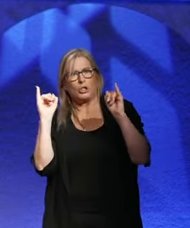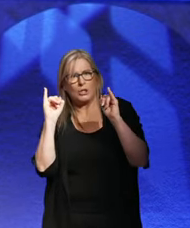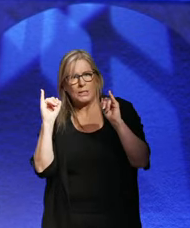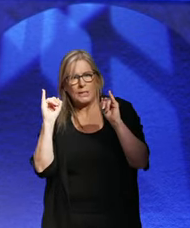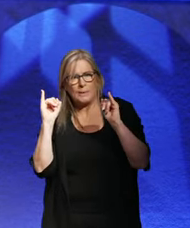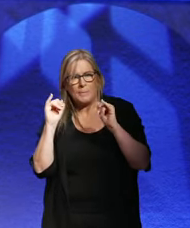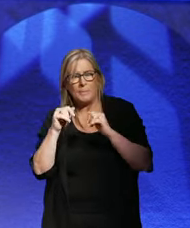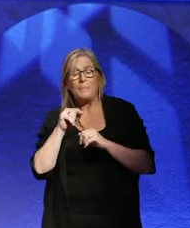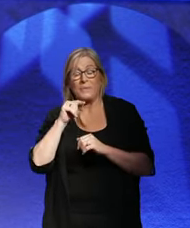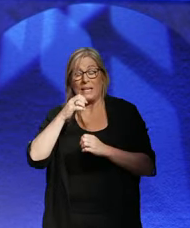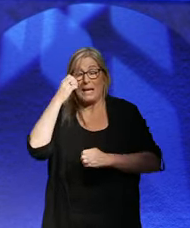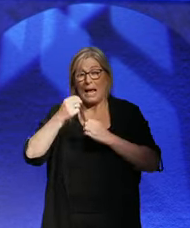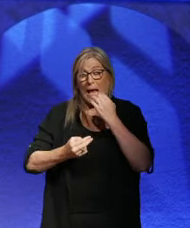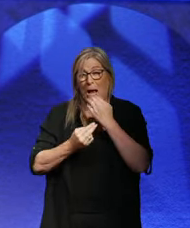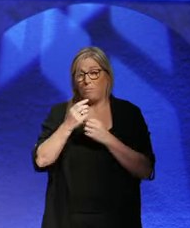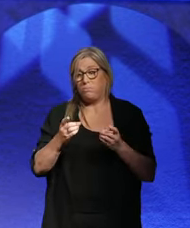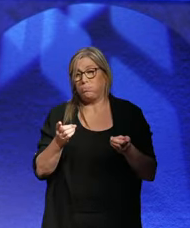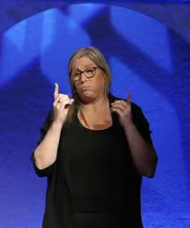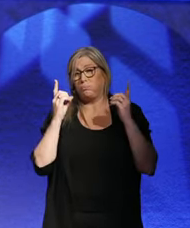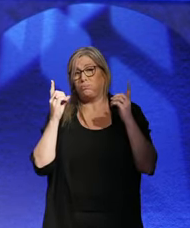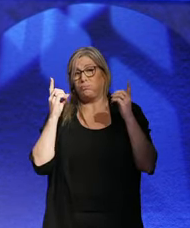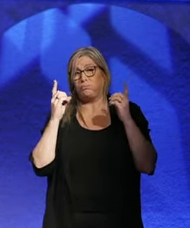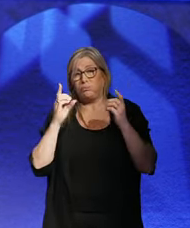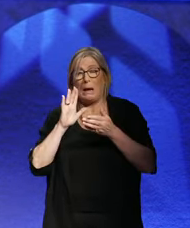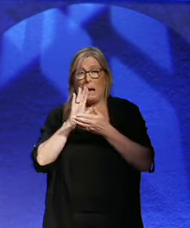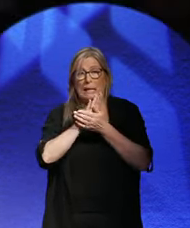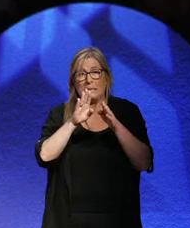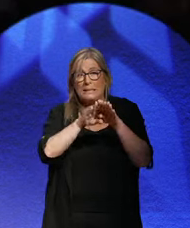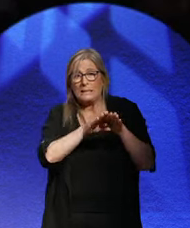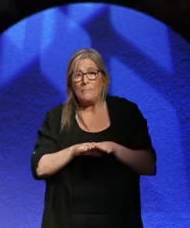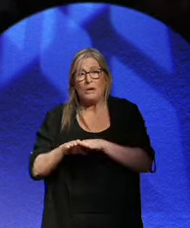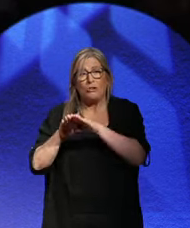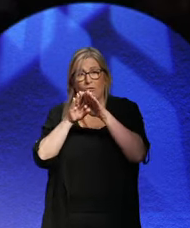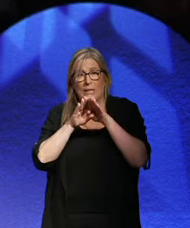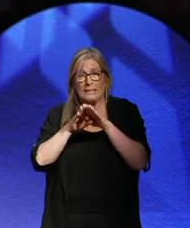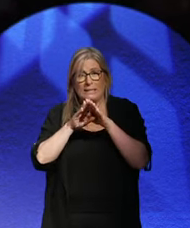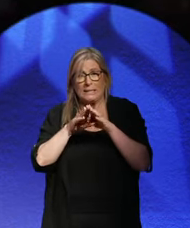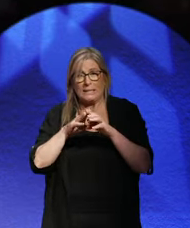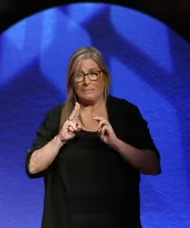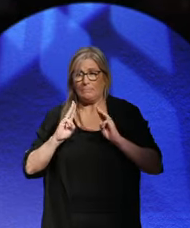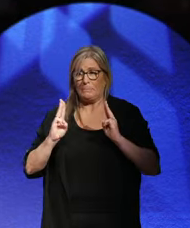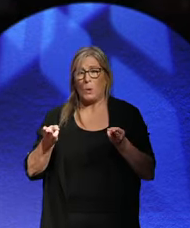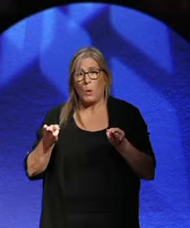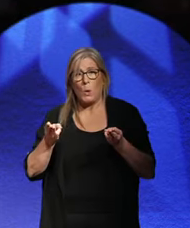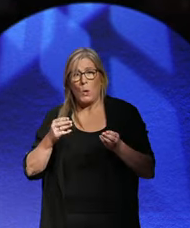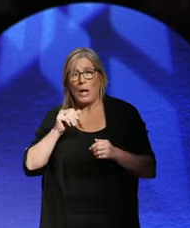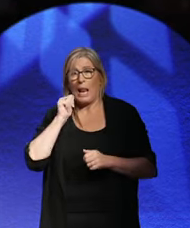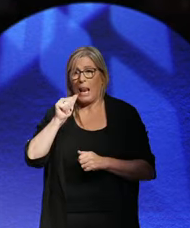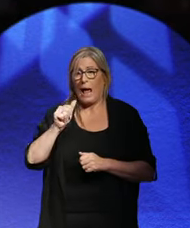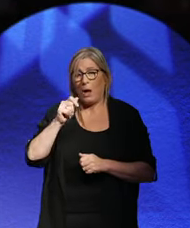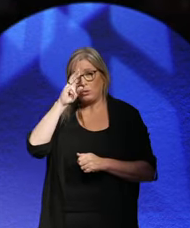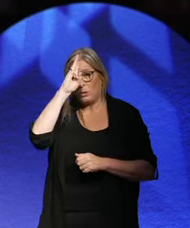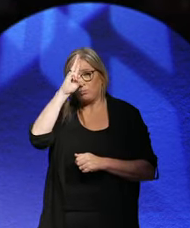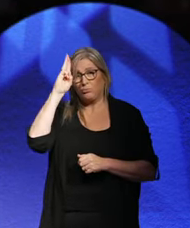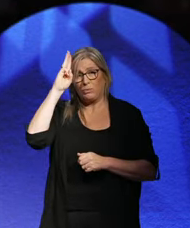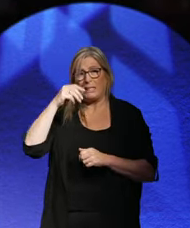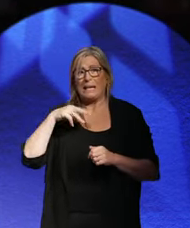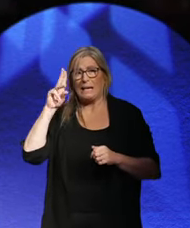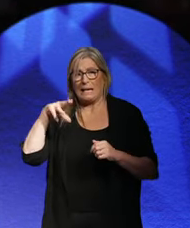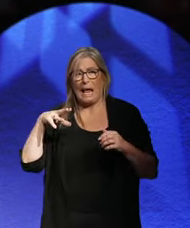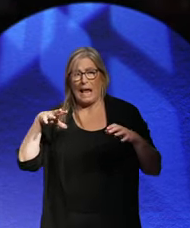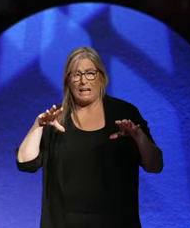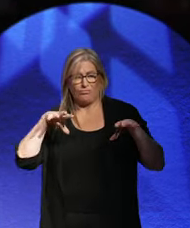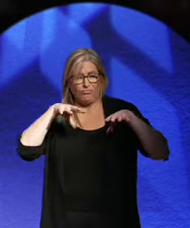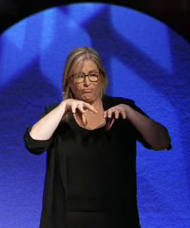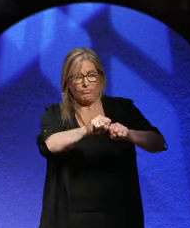This turned out to be a dangerous anti-democratic weapon which allowed the President in principle to override the Reichstag,